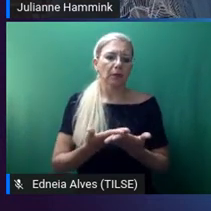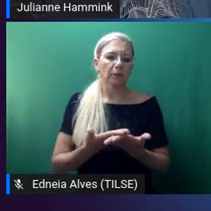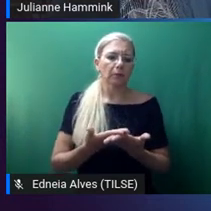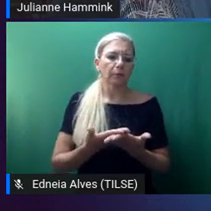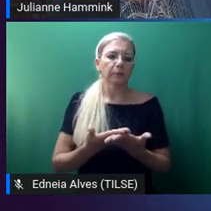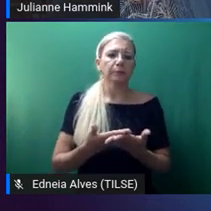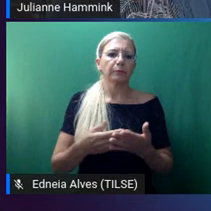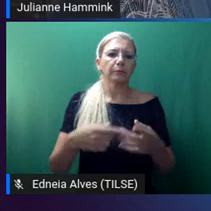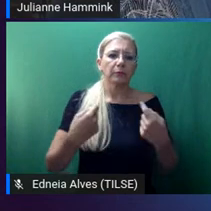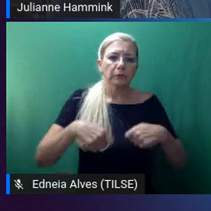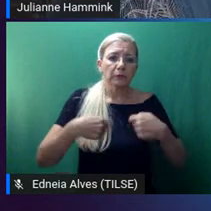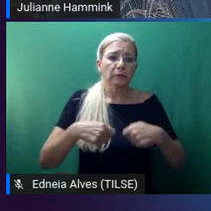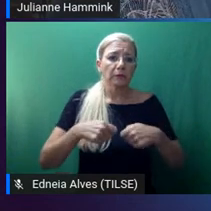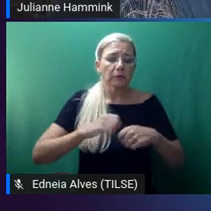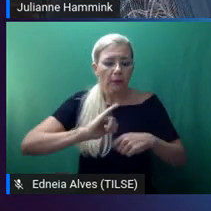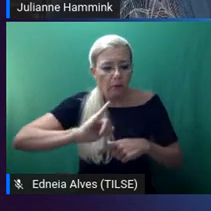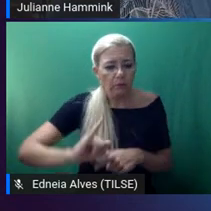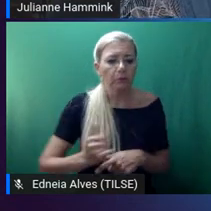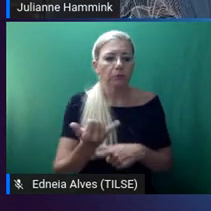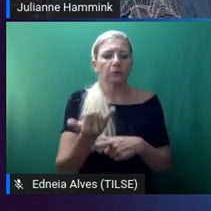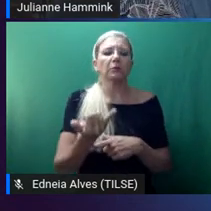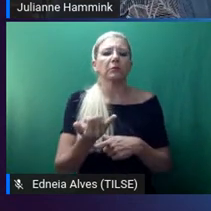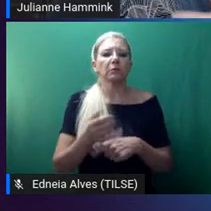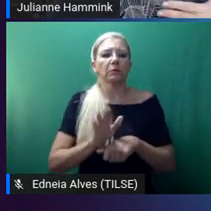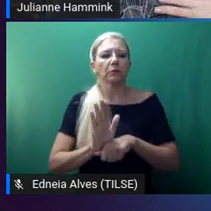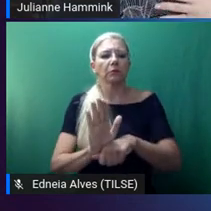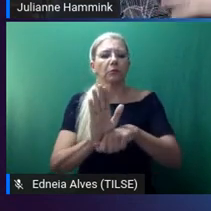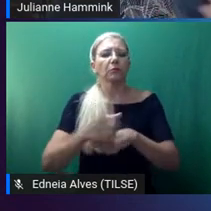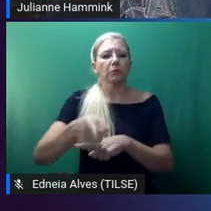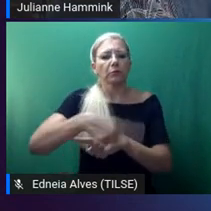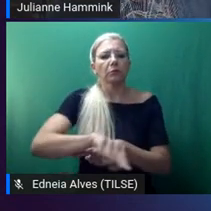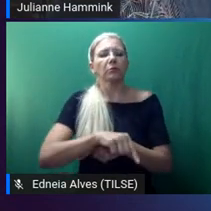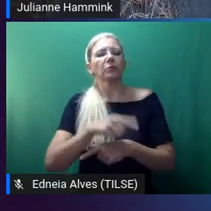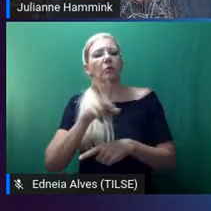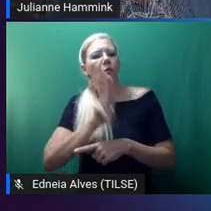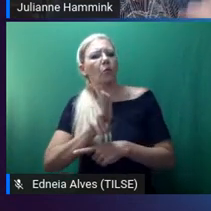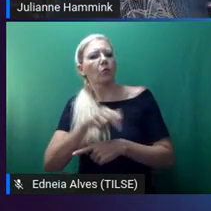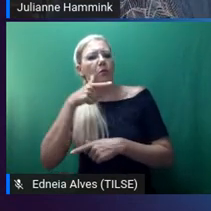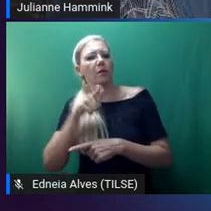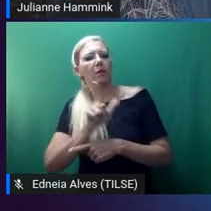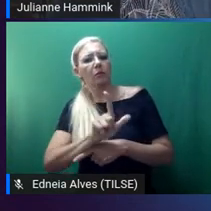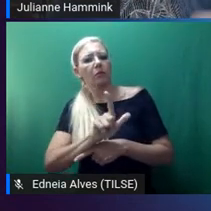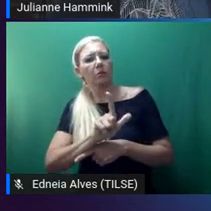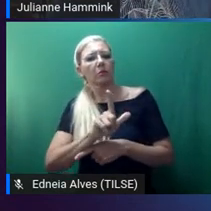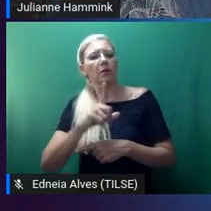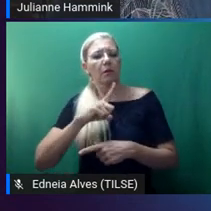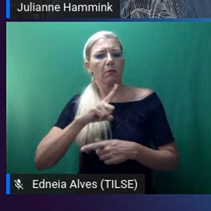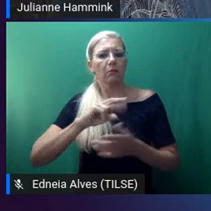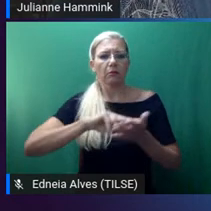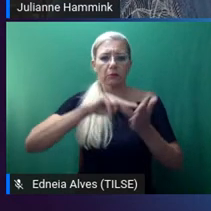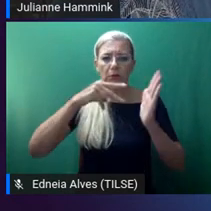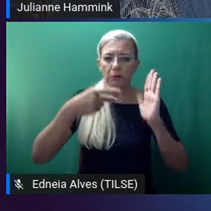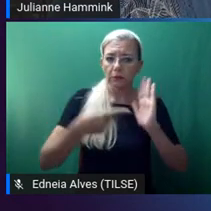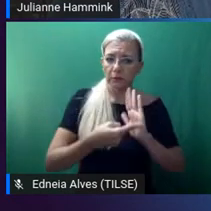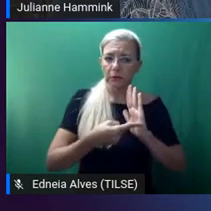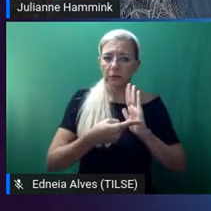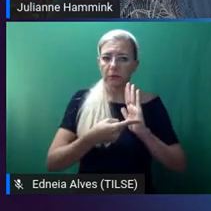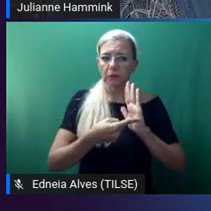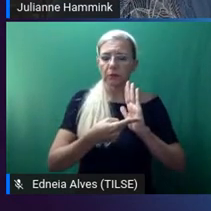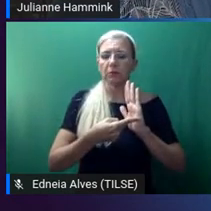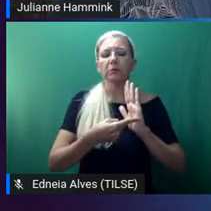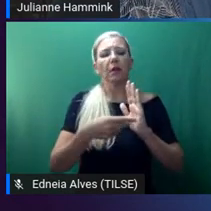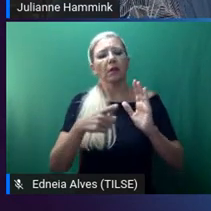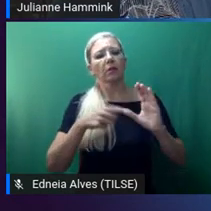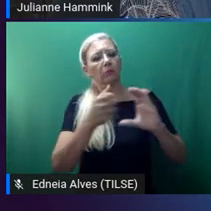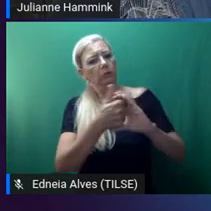provide opportunities for them to use the language to make meaning in the content area that they're studying.